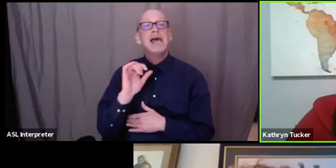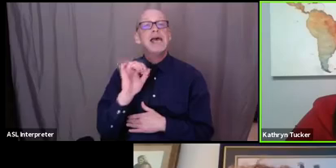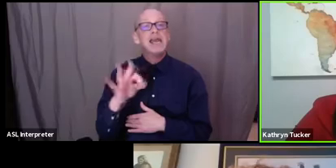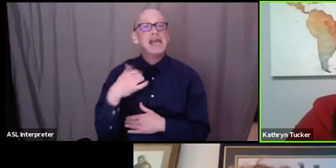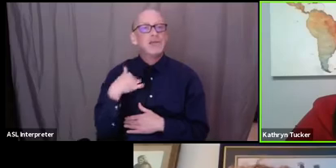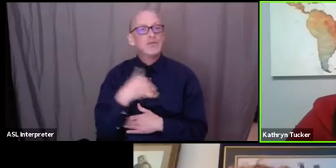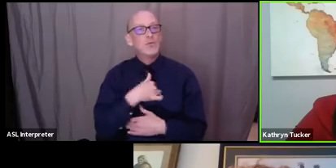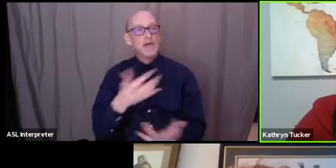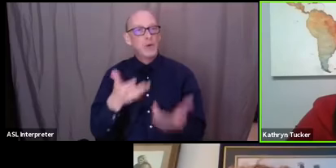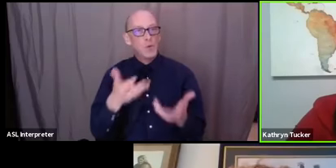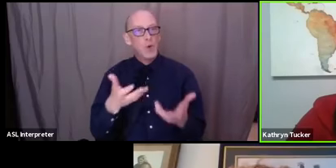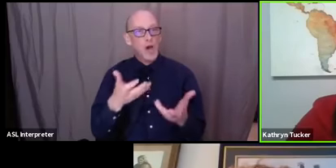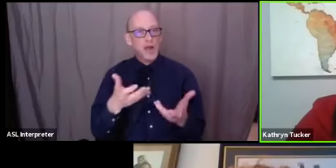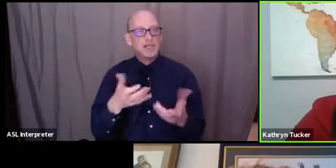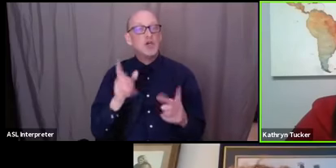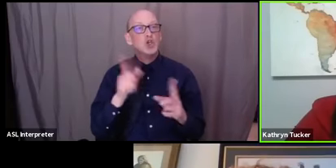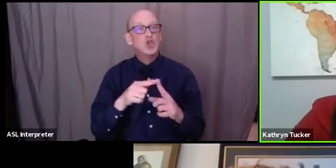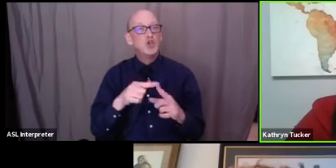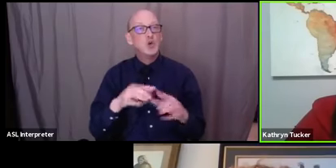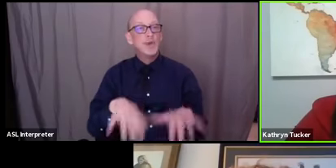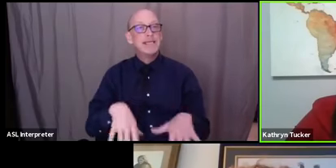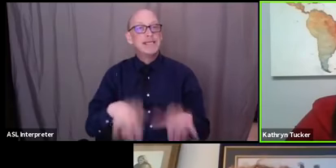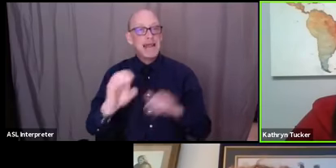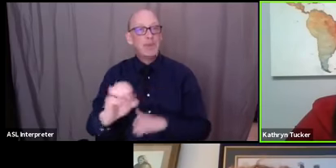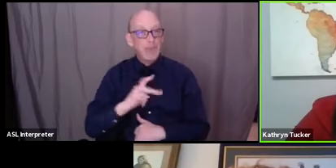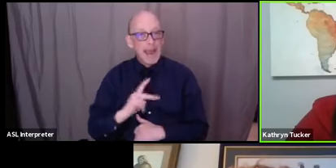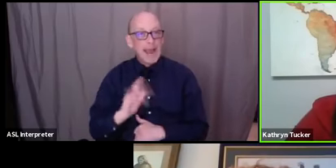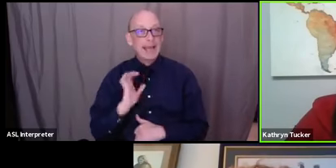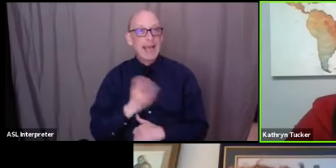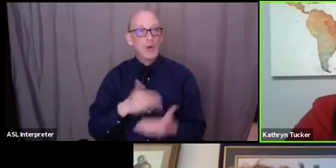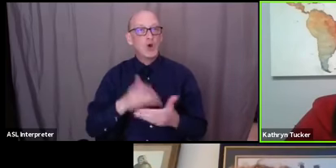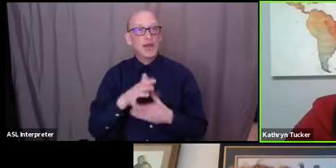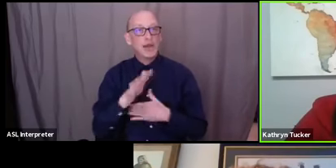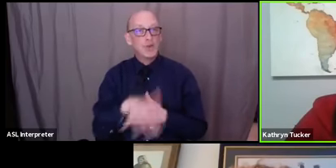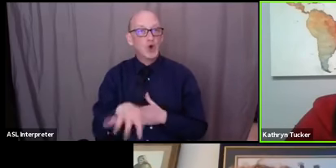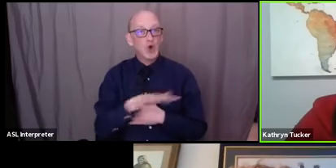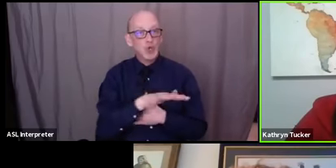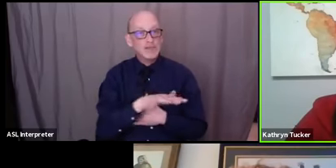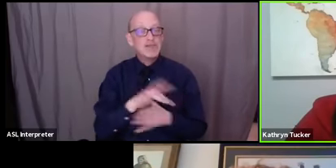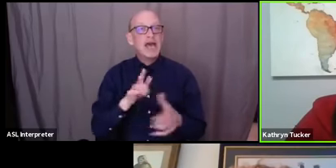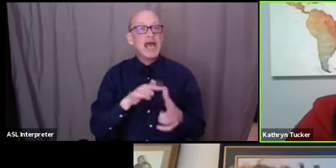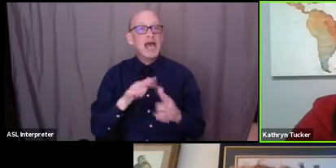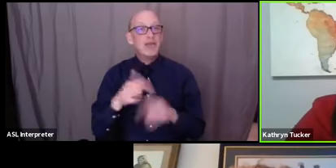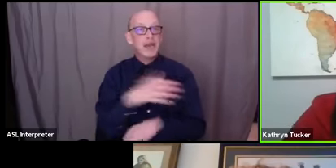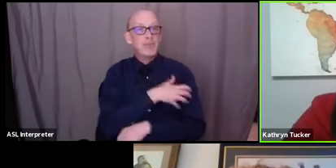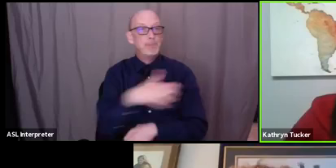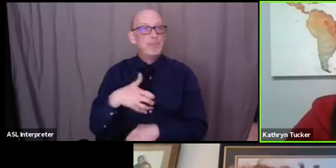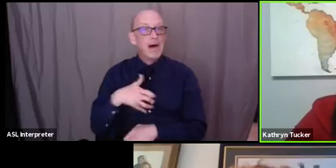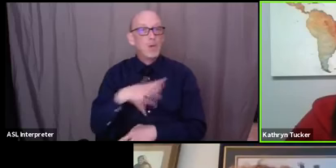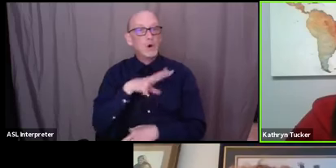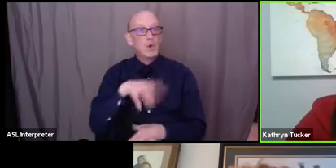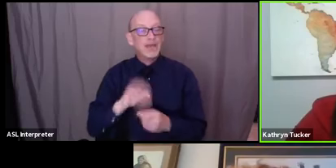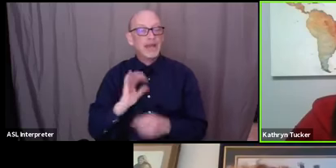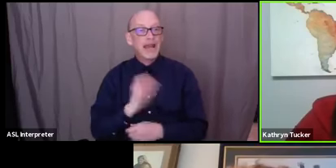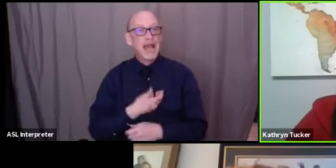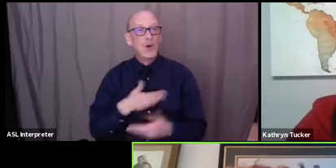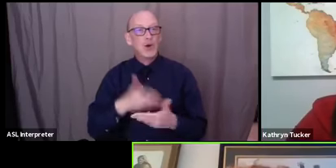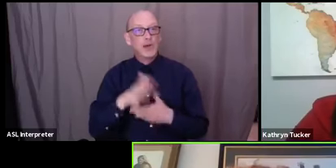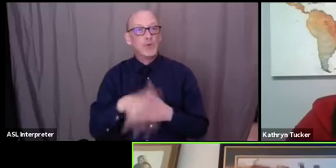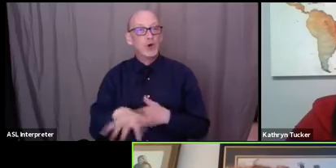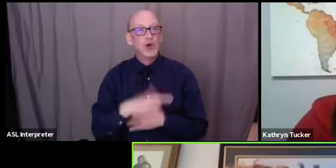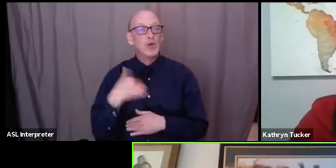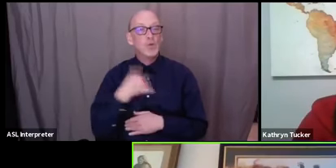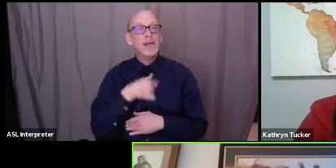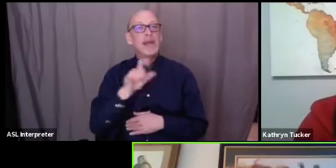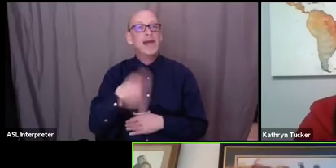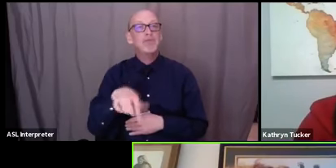um if we want to take back our neighborhoods and if we want to you know be empowered within our neighborhoods we have to own them so absolutely